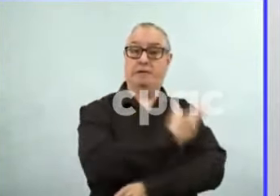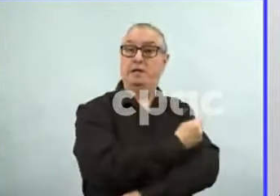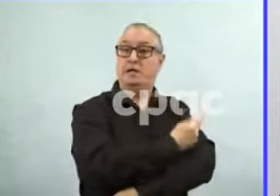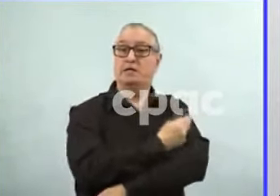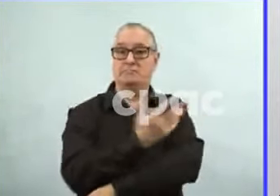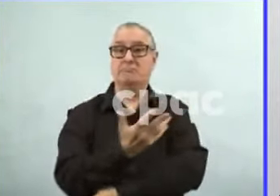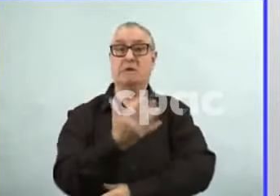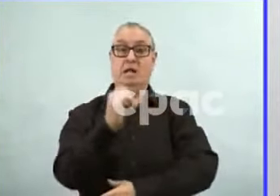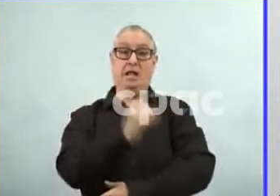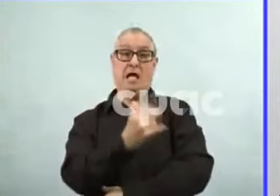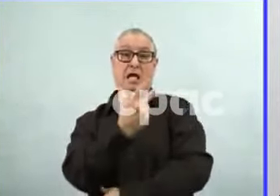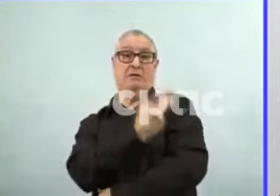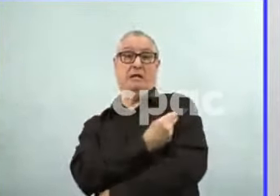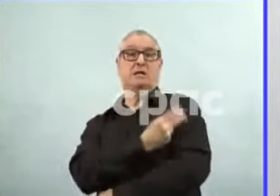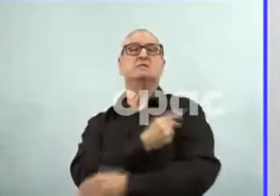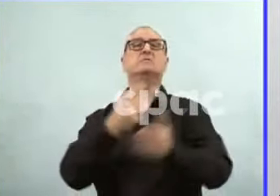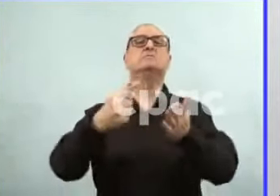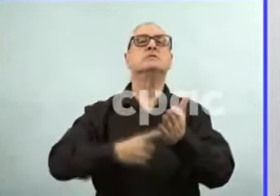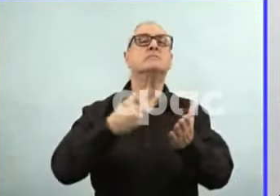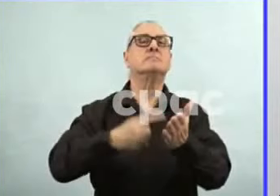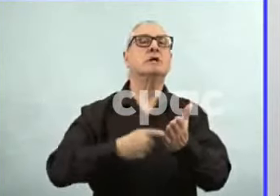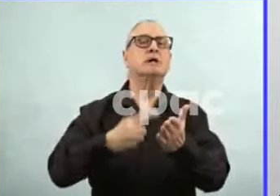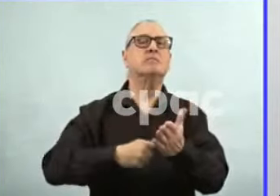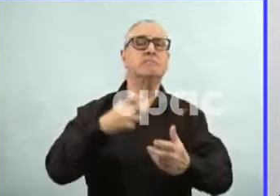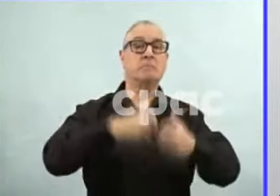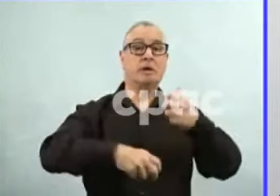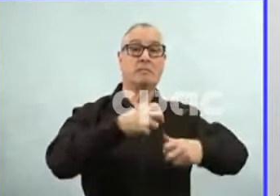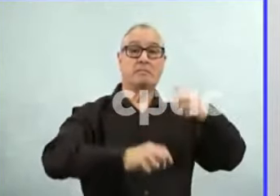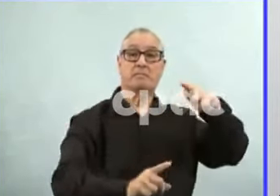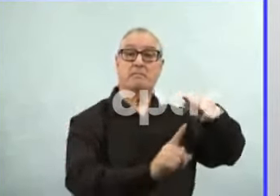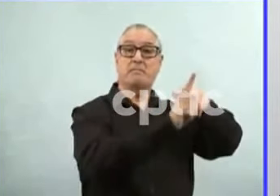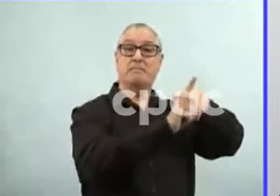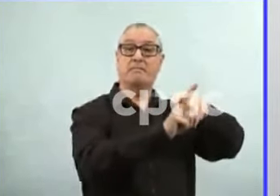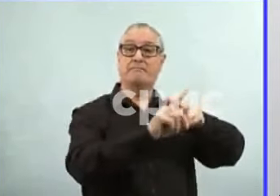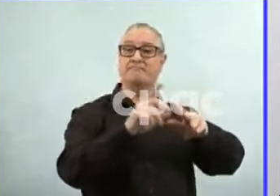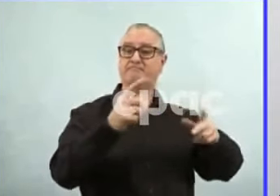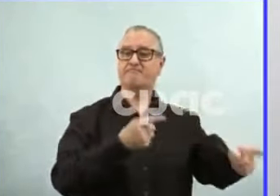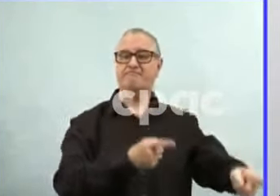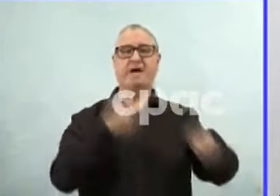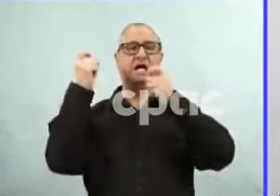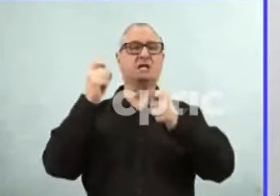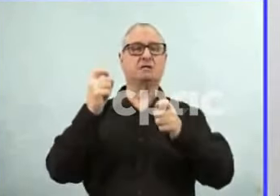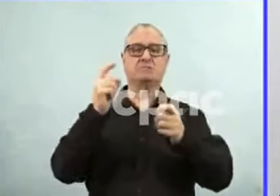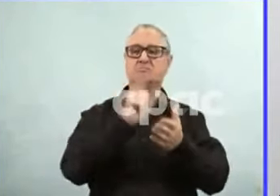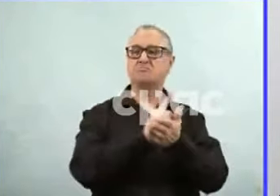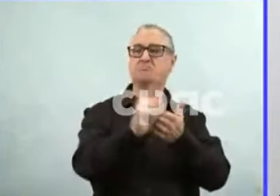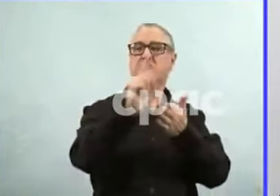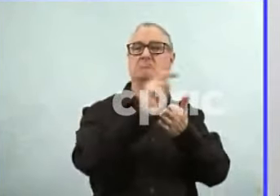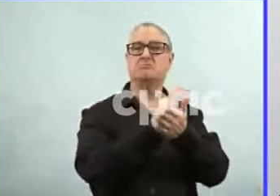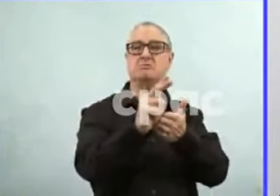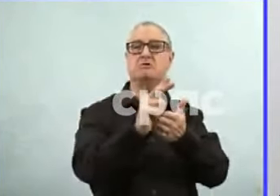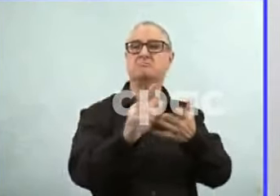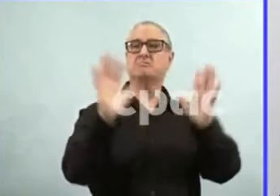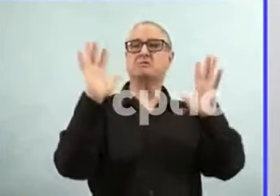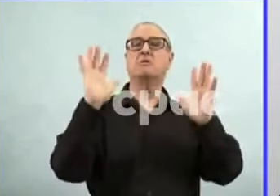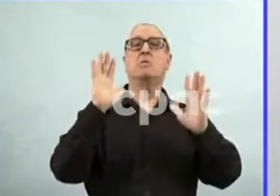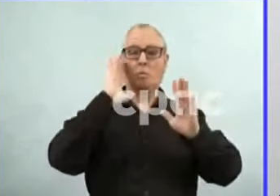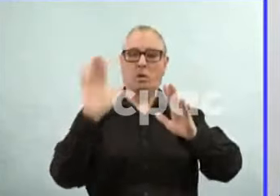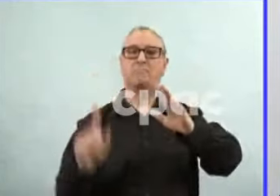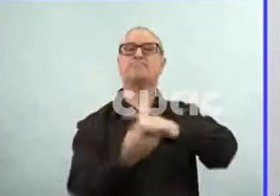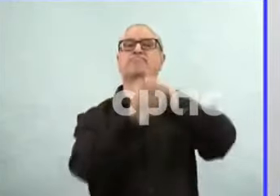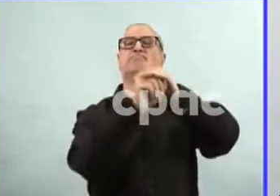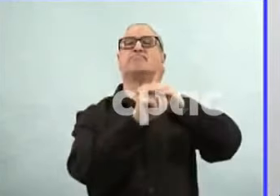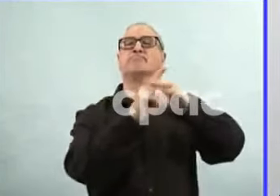Some who are still unsure about the vaccines may feel that they're too new and that we don't know whether or not they could trigger life